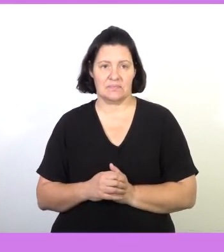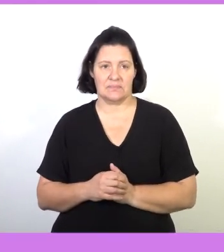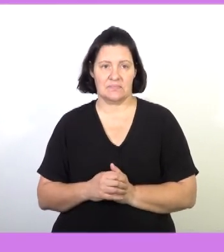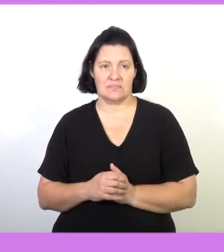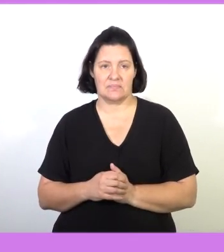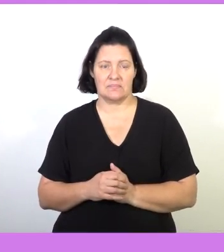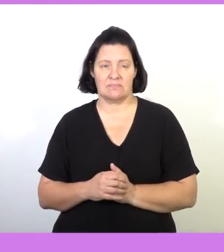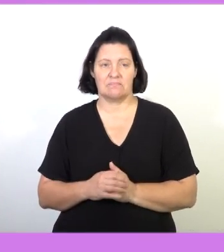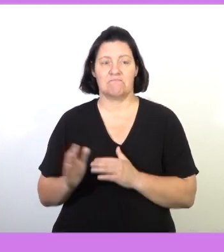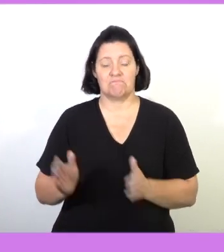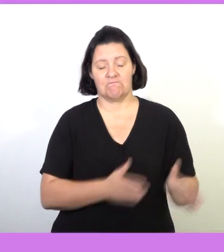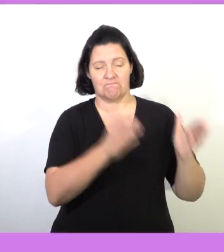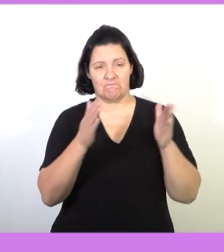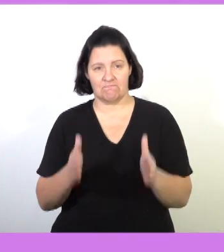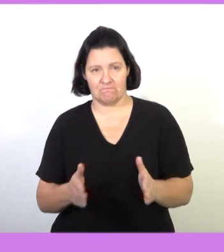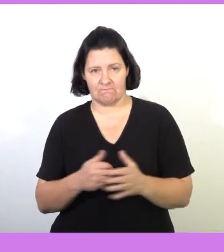Let's carry on.